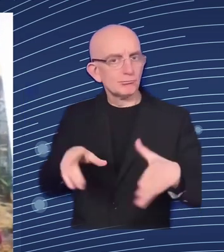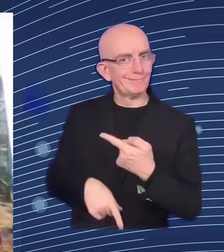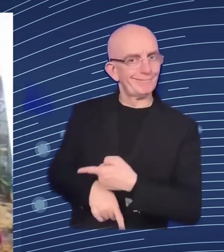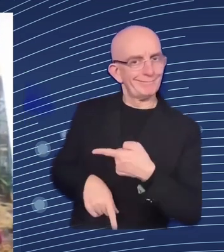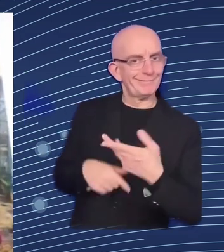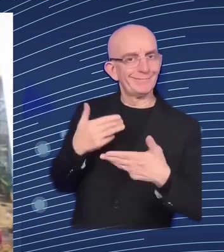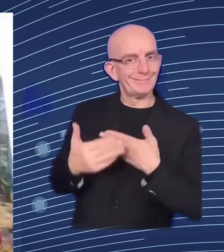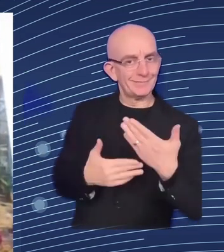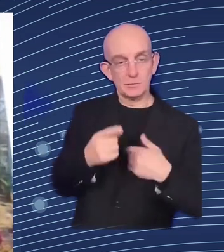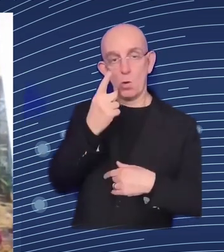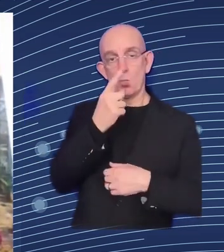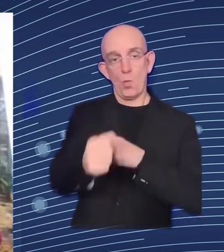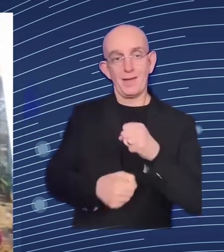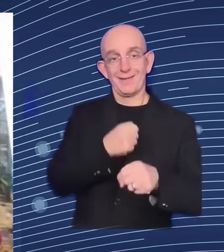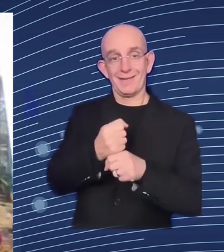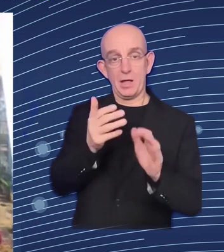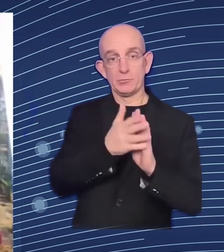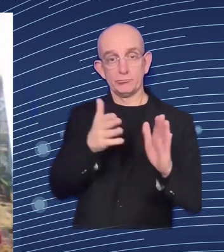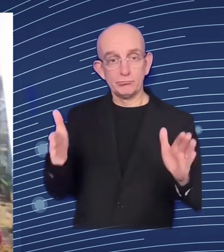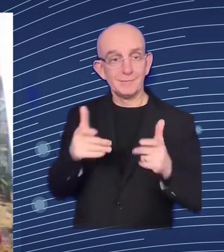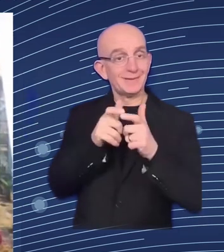and about 50 15